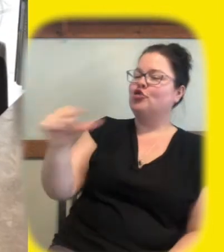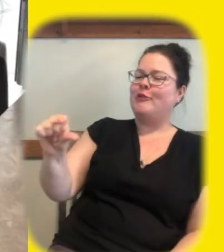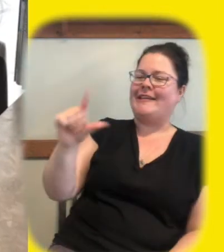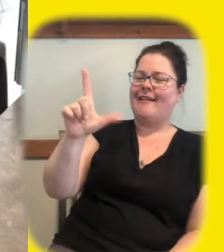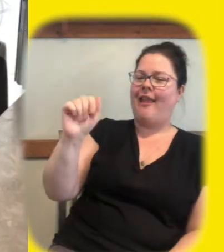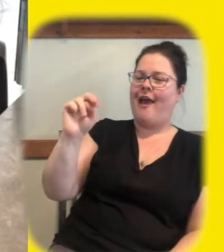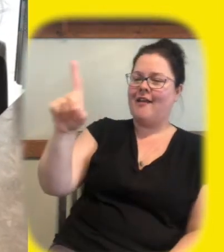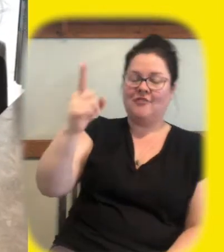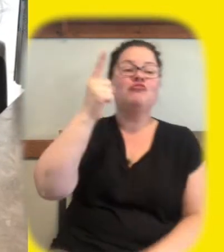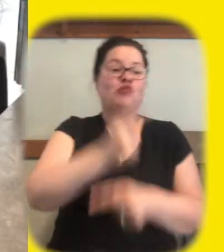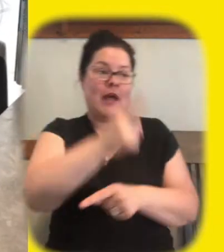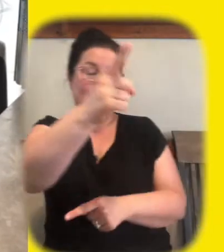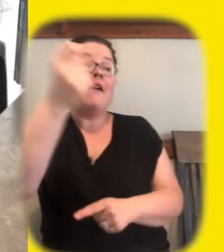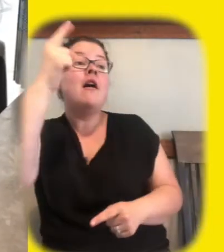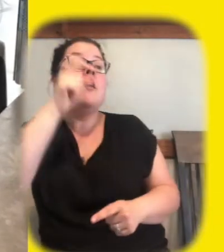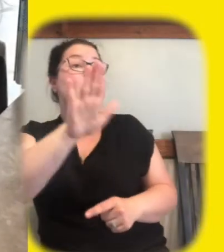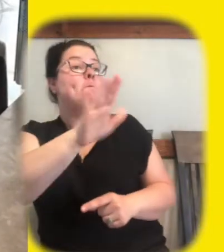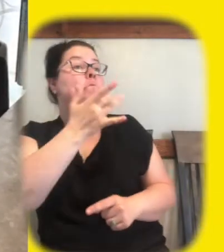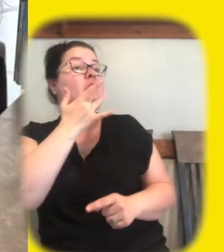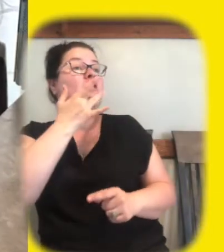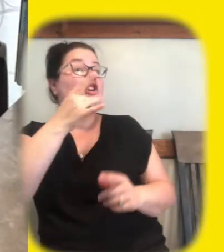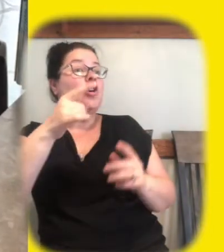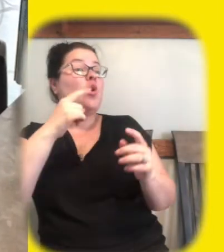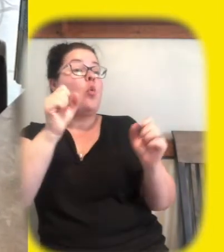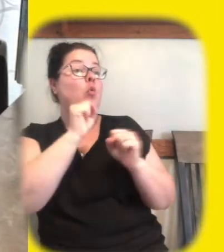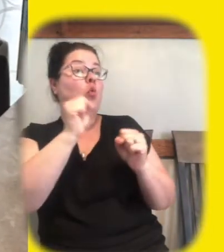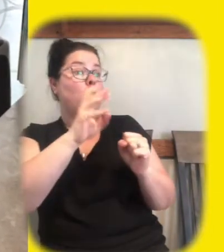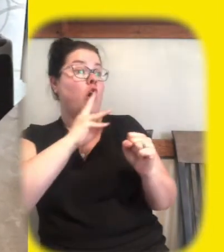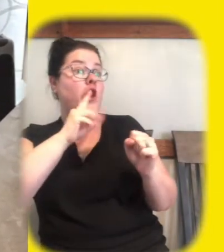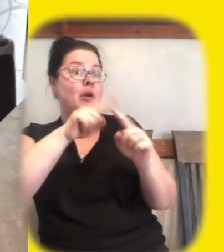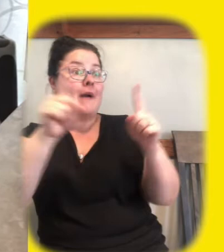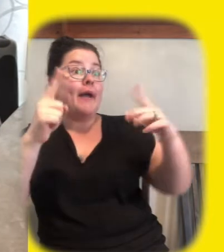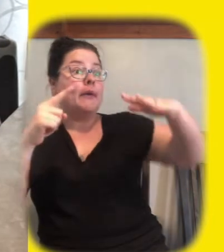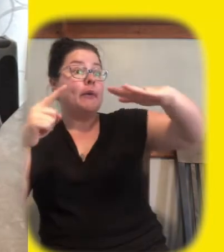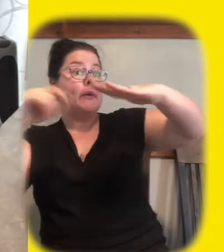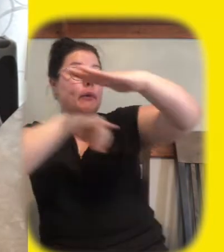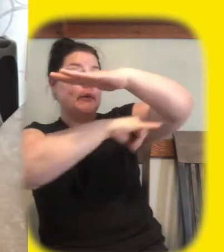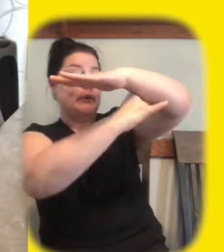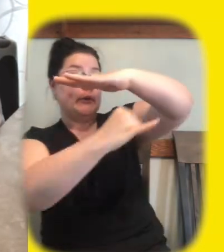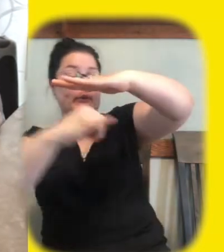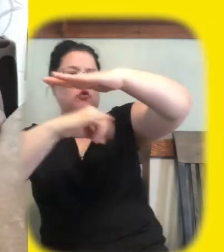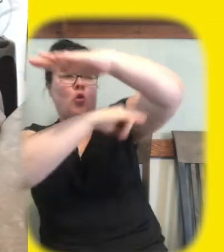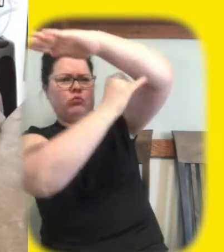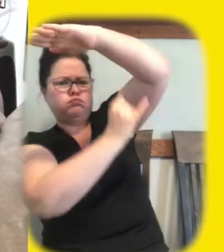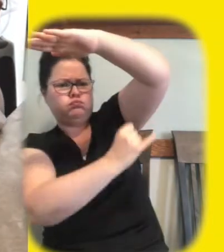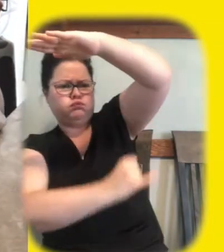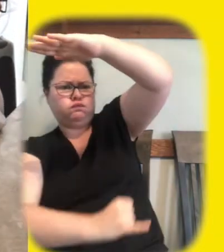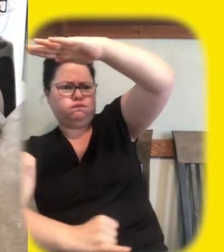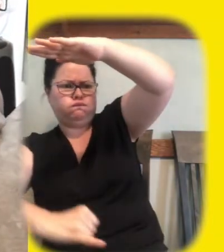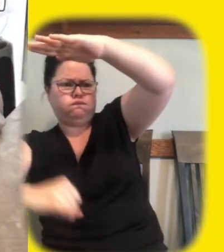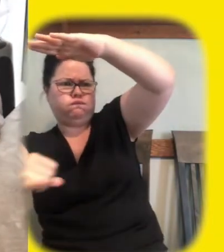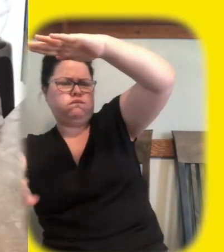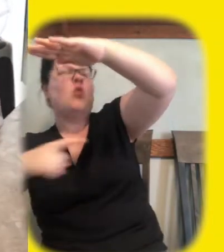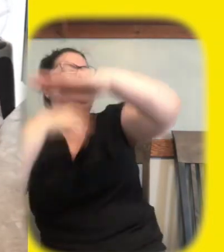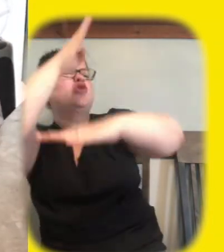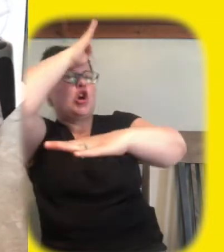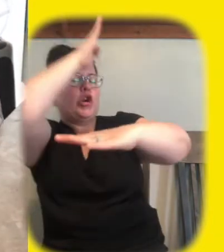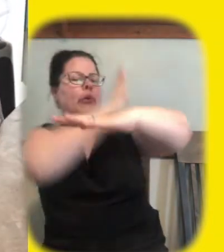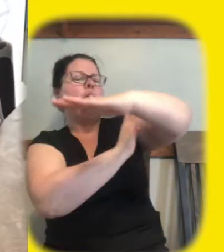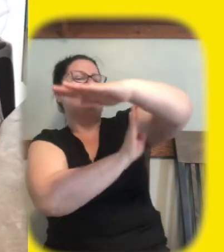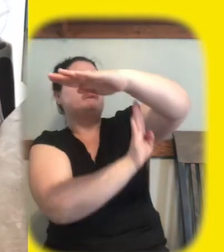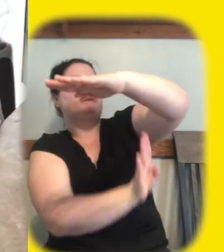right in really cold waters in the deep deep water they prefer the deepest coldest water wait i think it was 1700